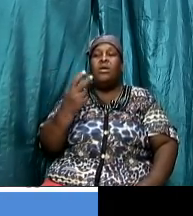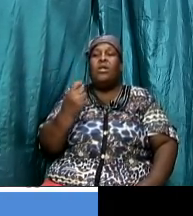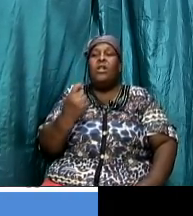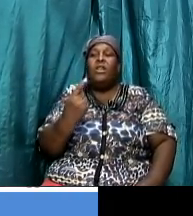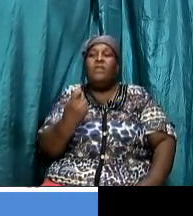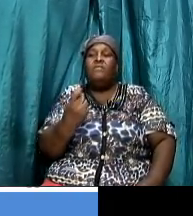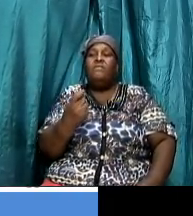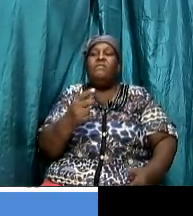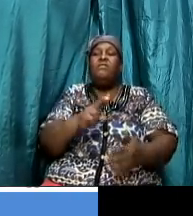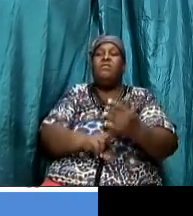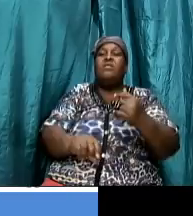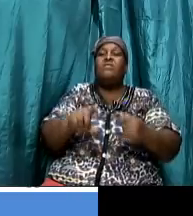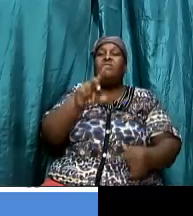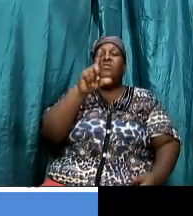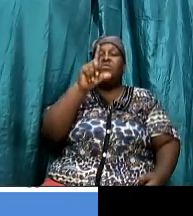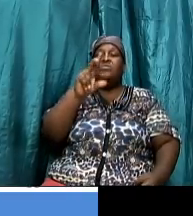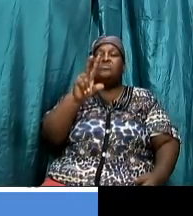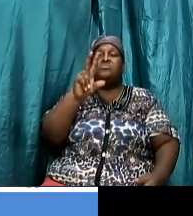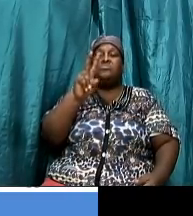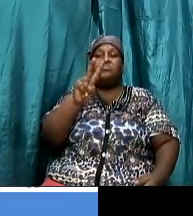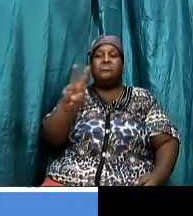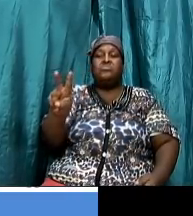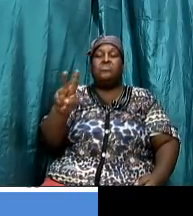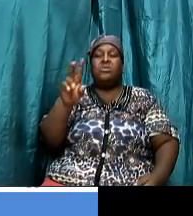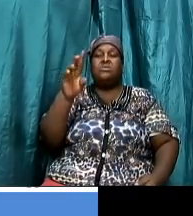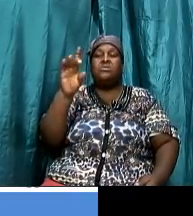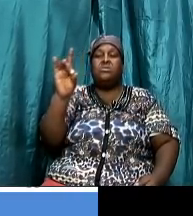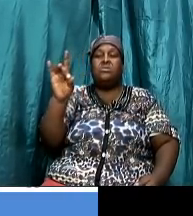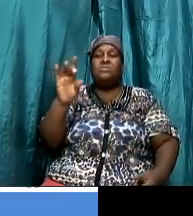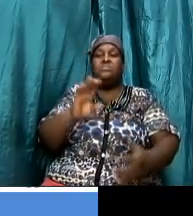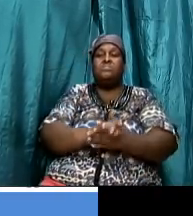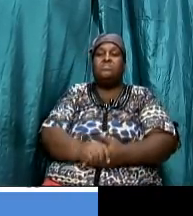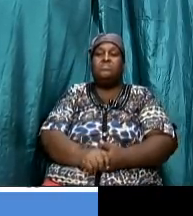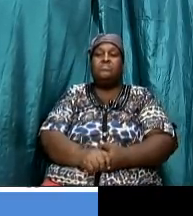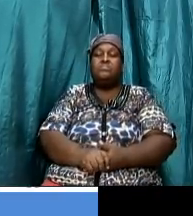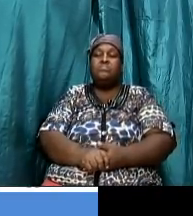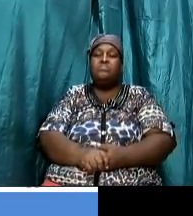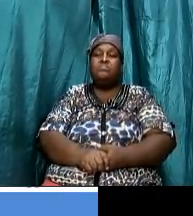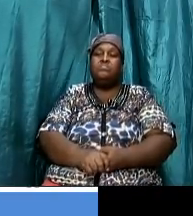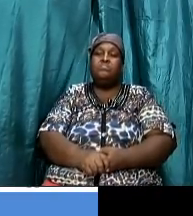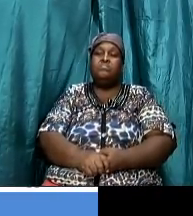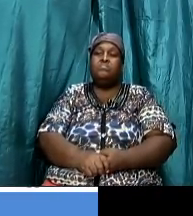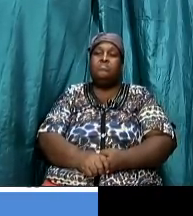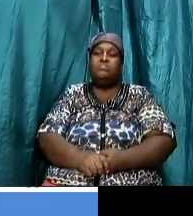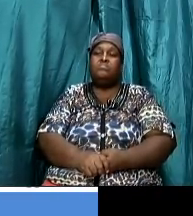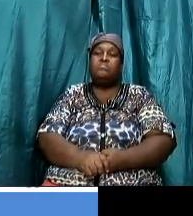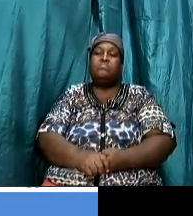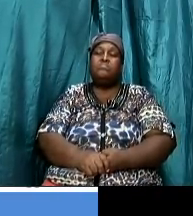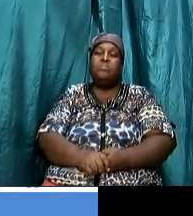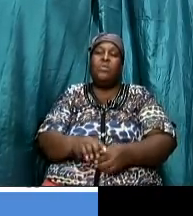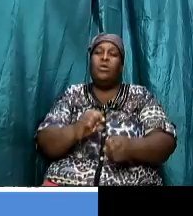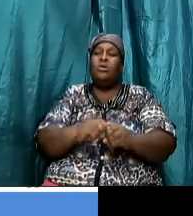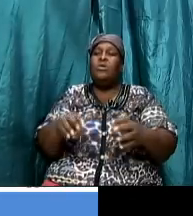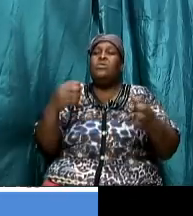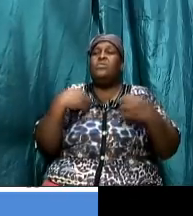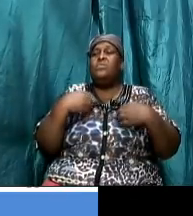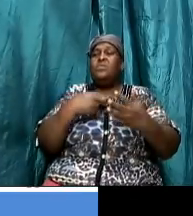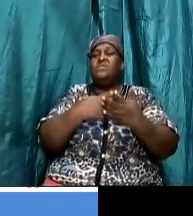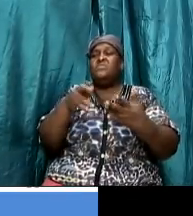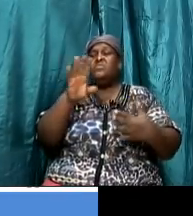made a profound statement and I persons who are listening today and if you are not don't have the Holy Ghost